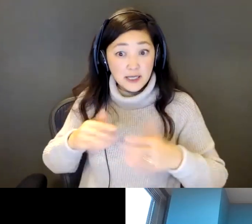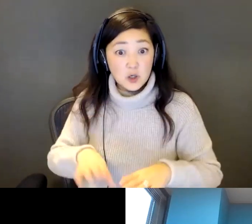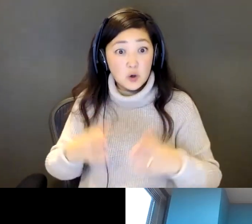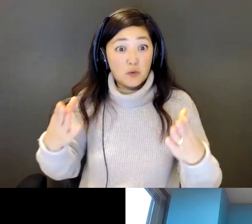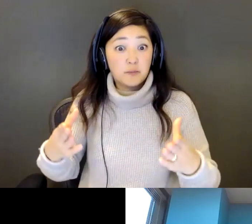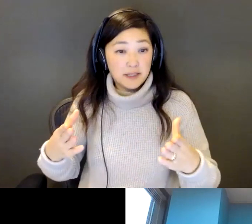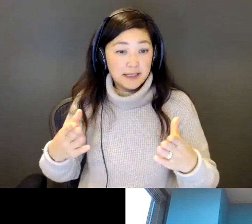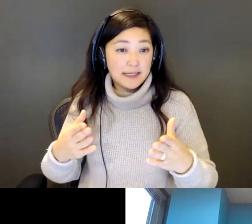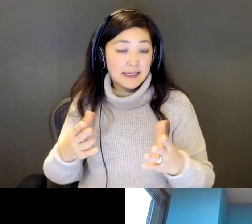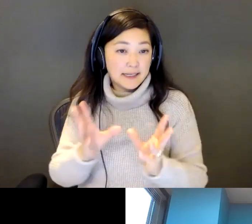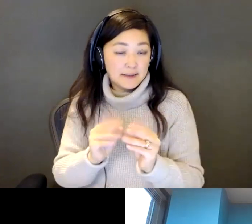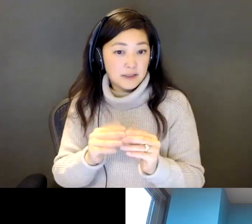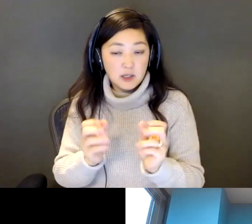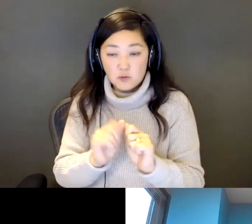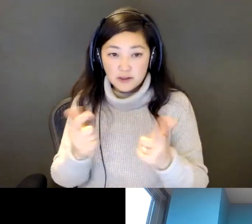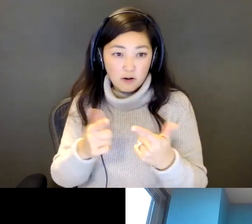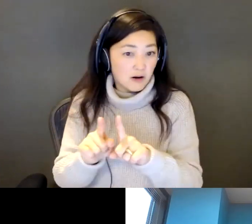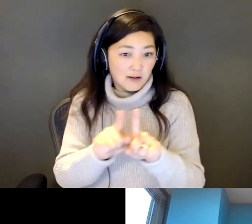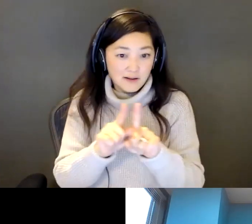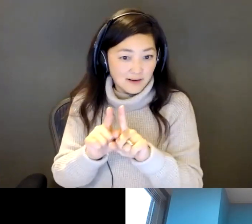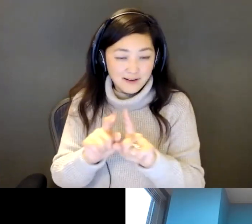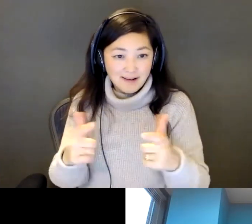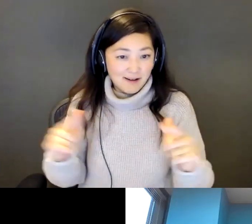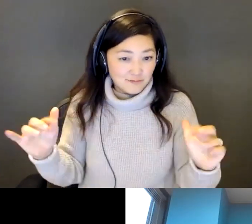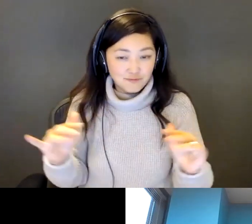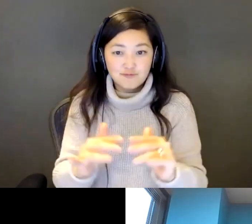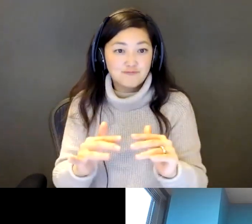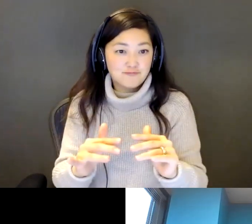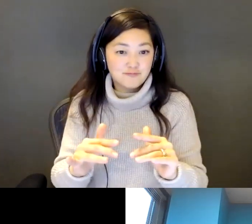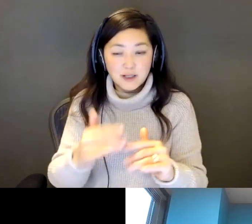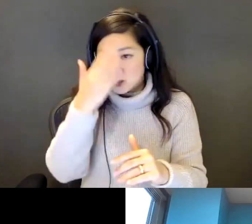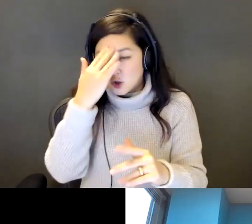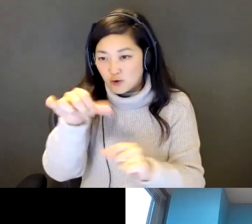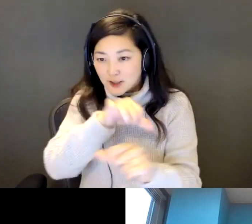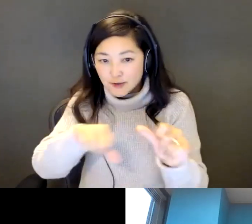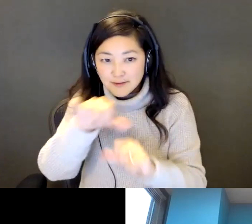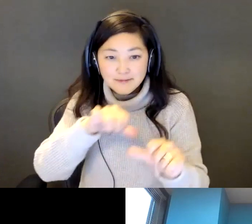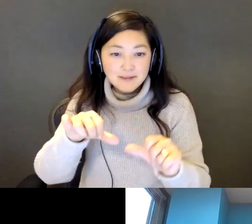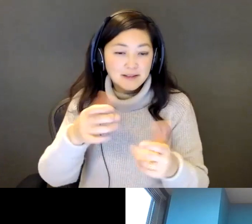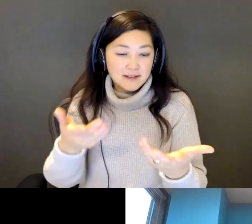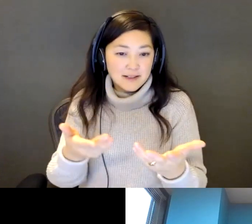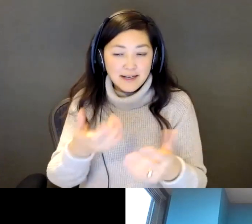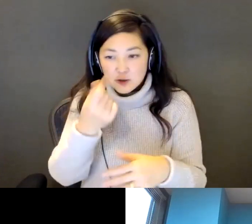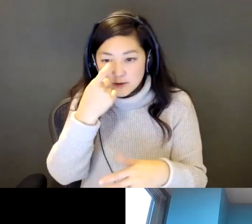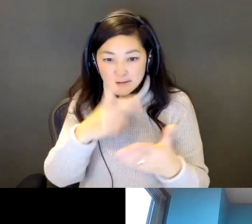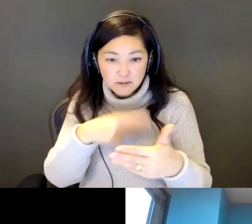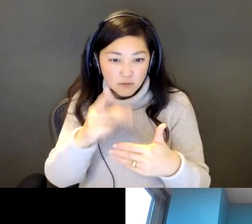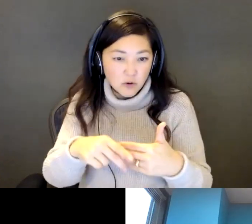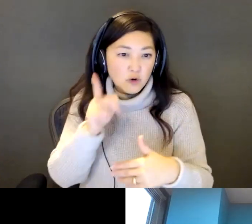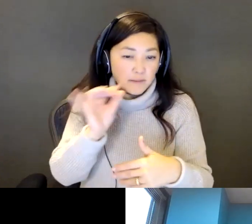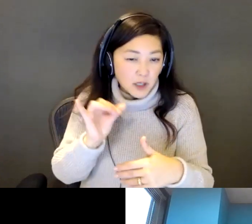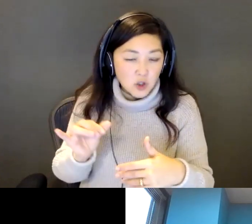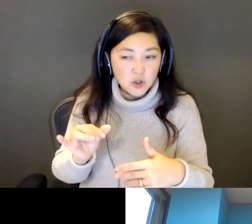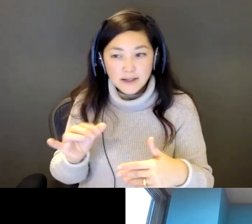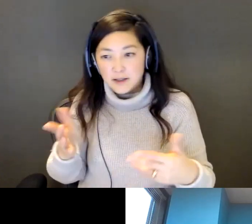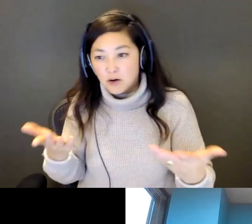with all of our mentors and mentees virtually everyone got to know each other a bit better to understand how the program would work and the sequence